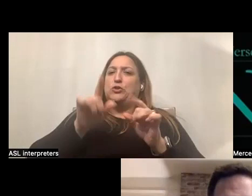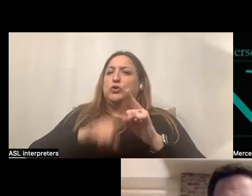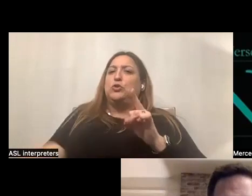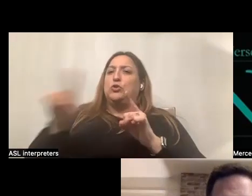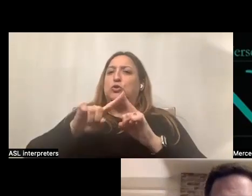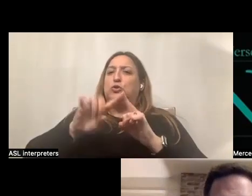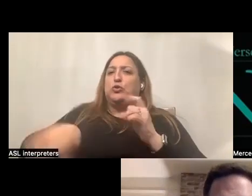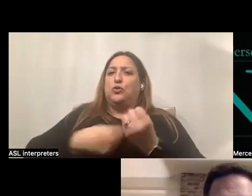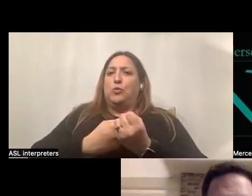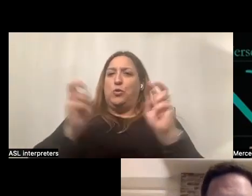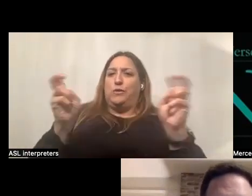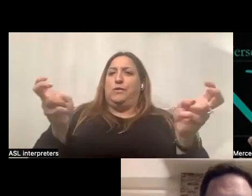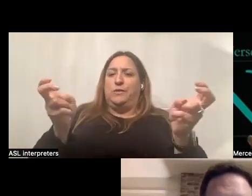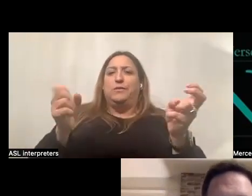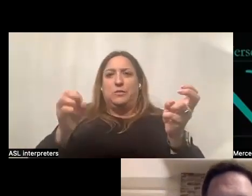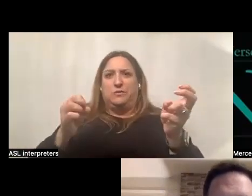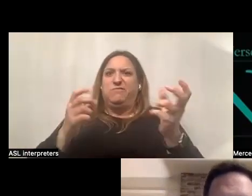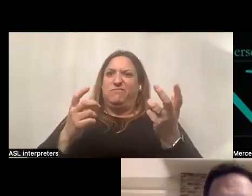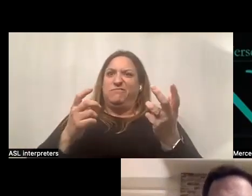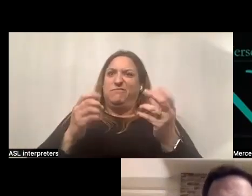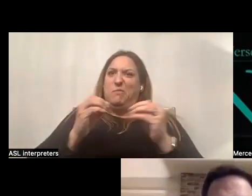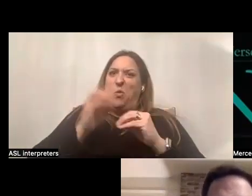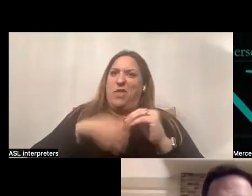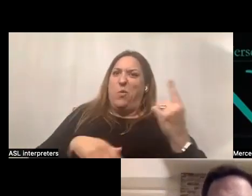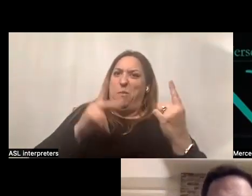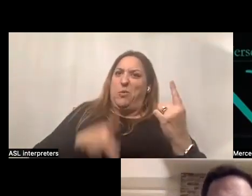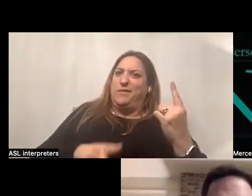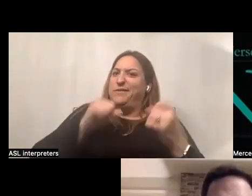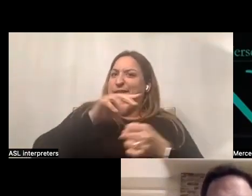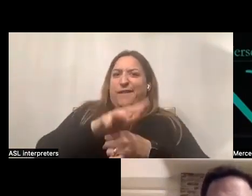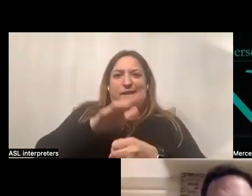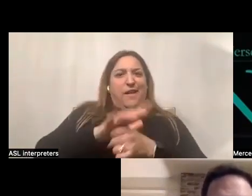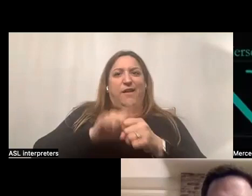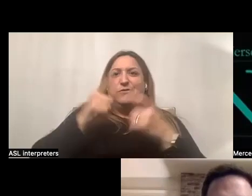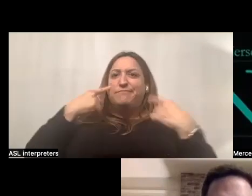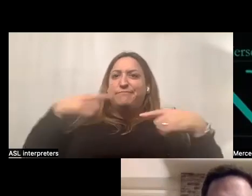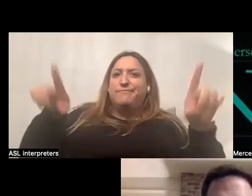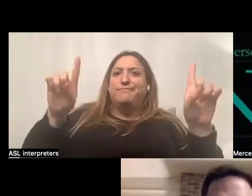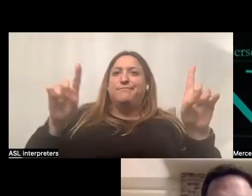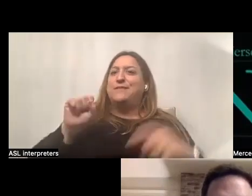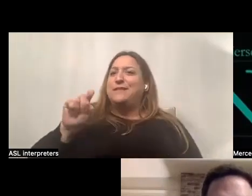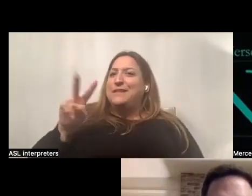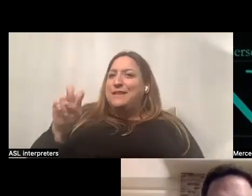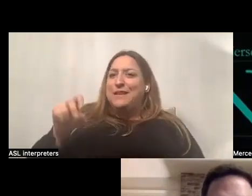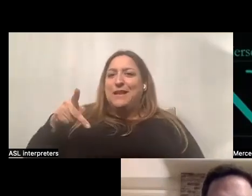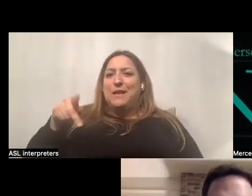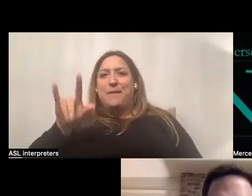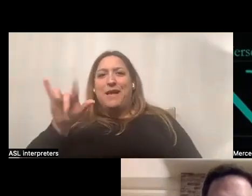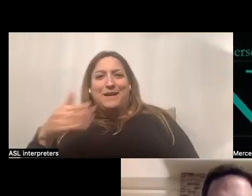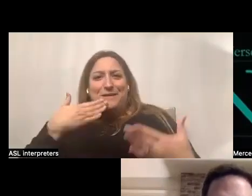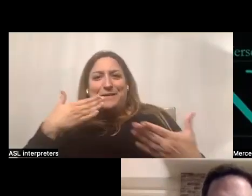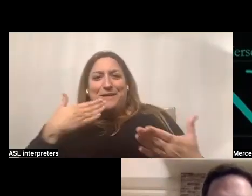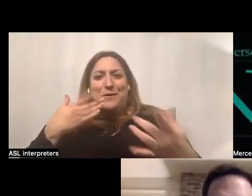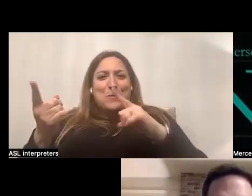because it takes more than one person to make all this work. So Steve, Patty, thank you for being with us